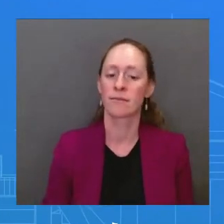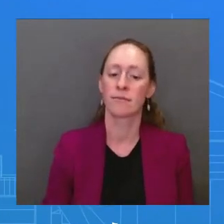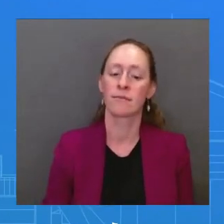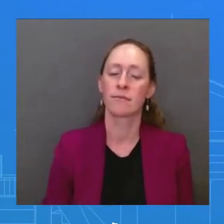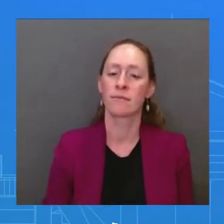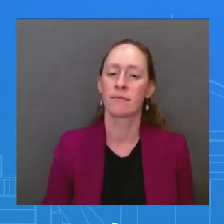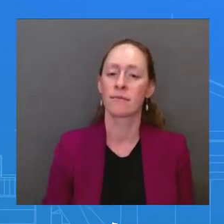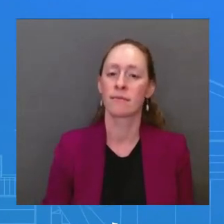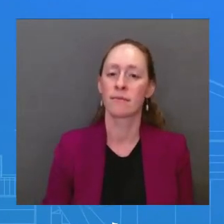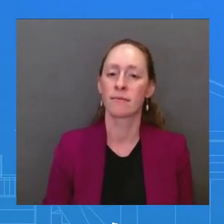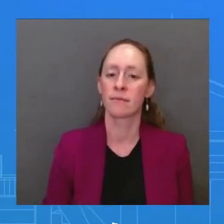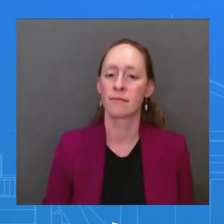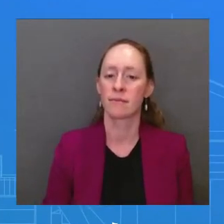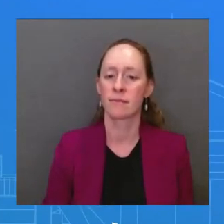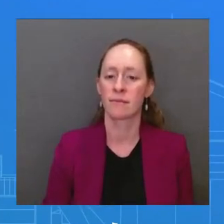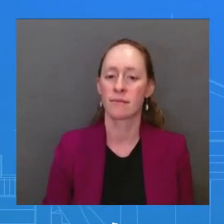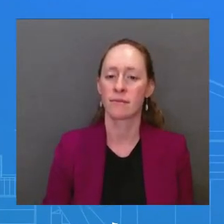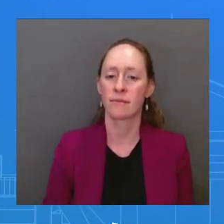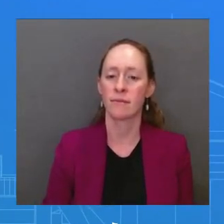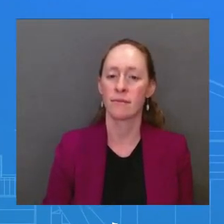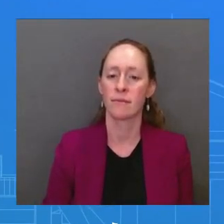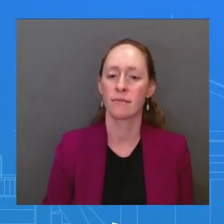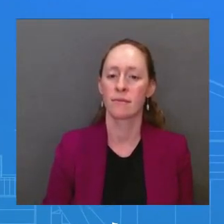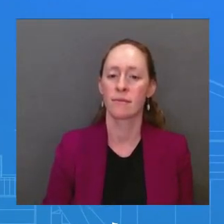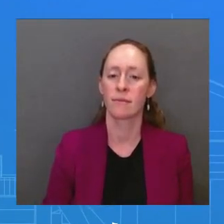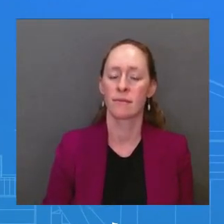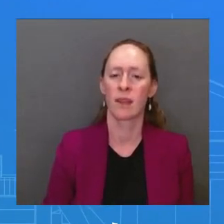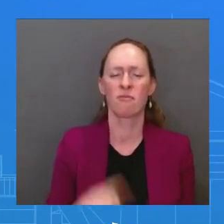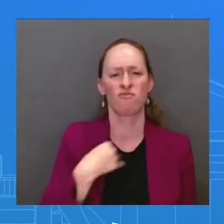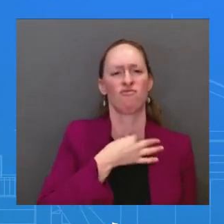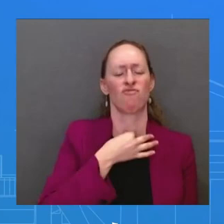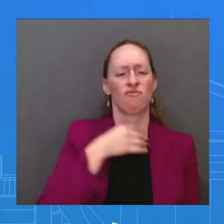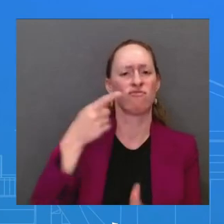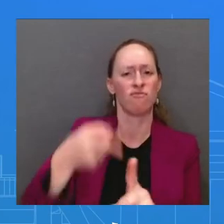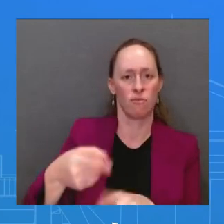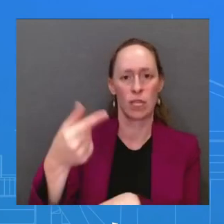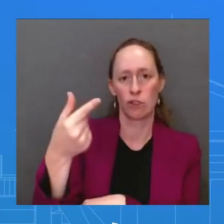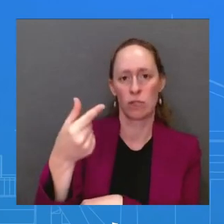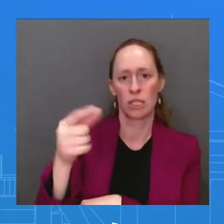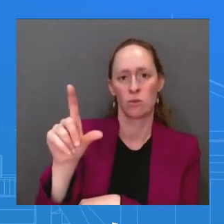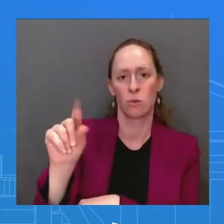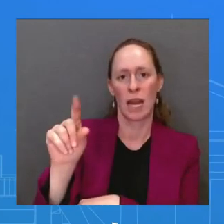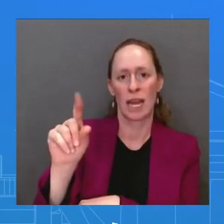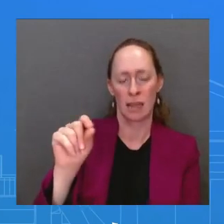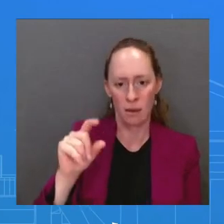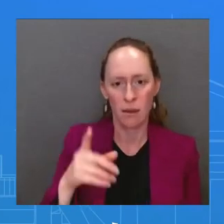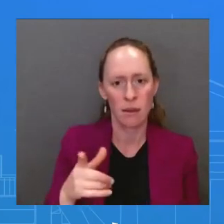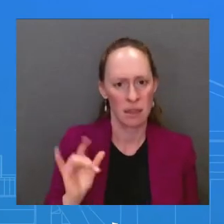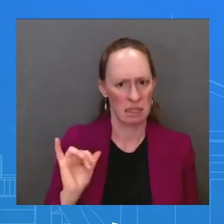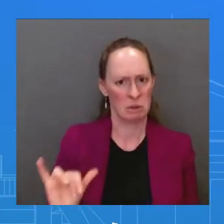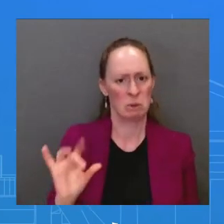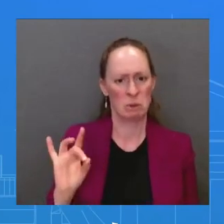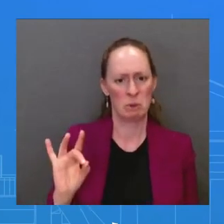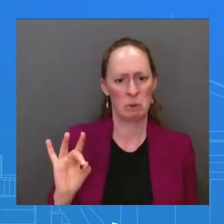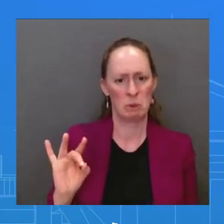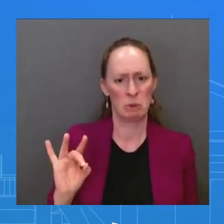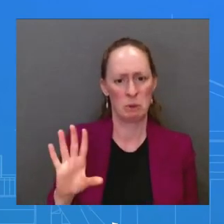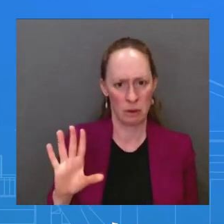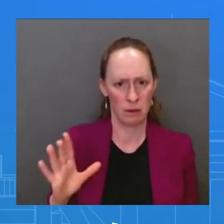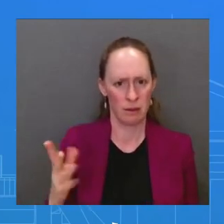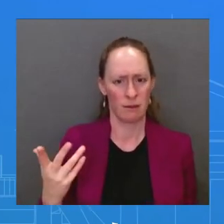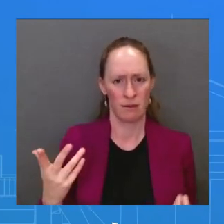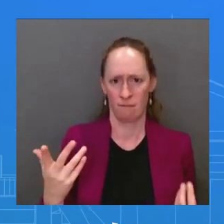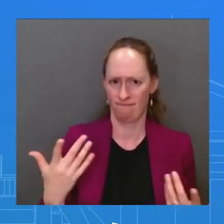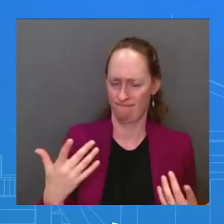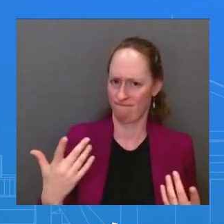has blistering human rights reports out on both of the countries that Biden is going to – India and Vietnam – including